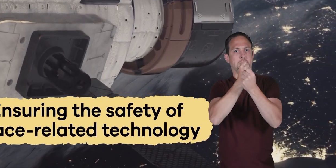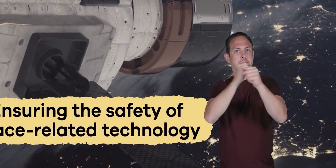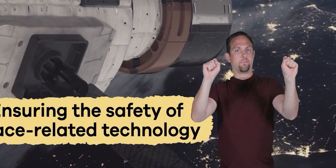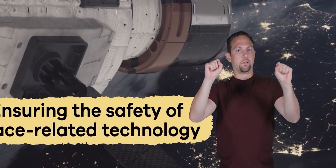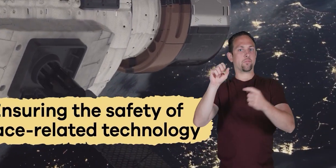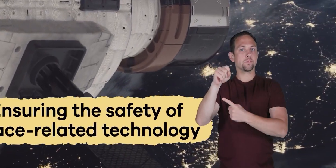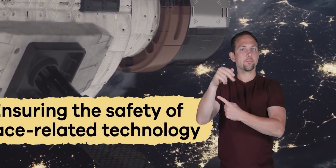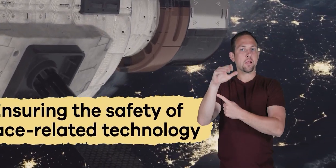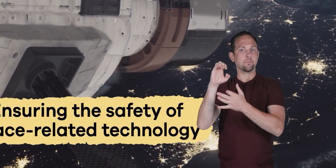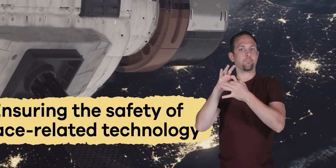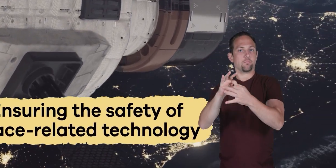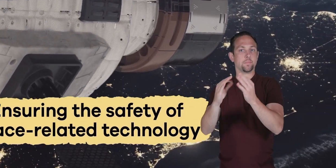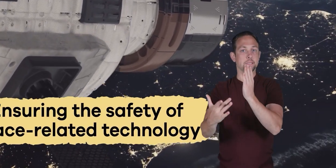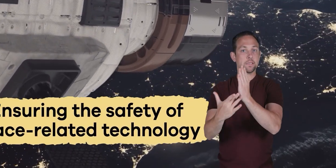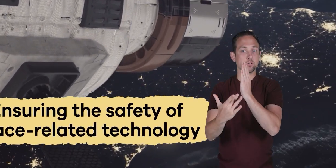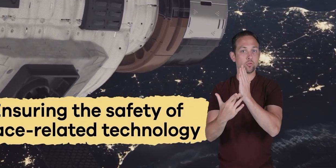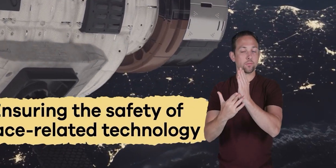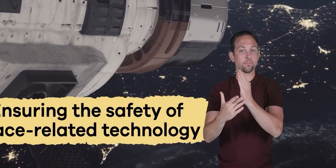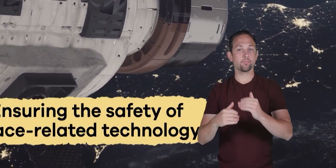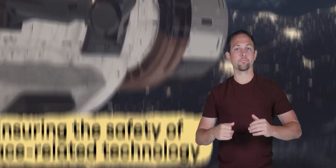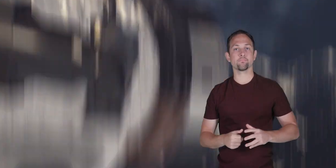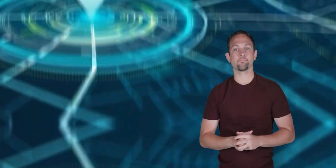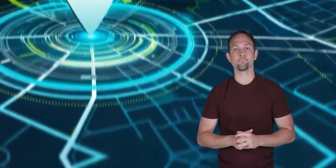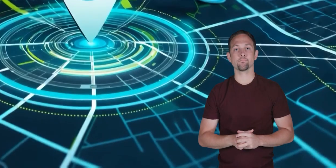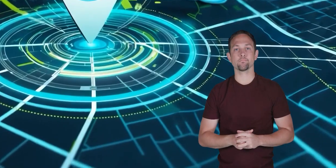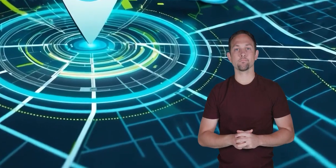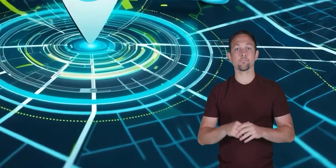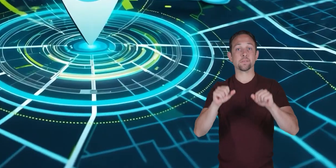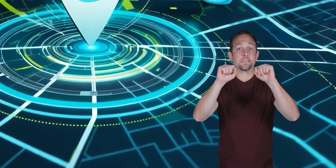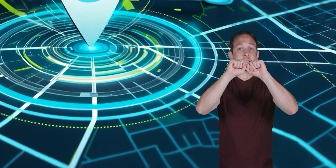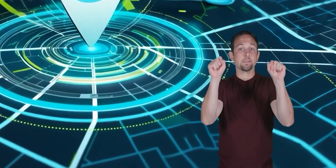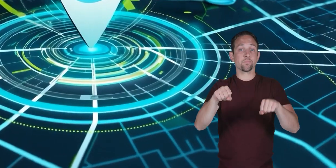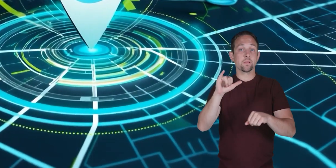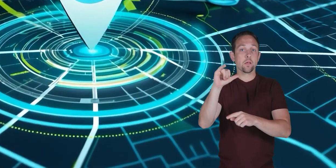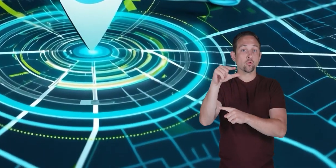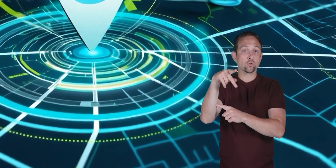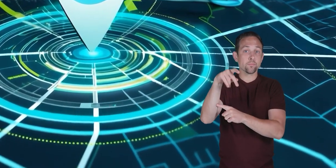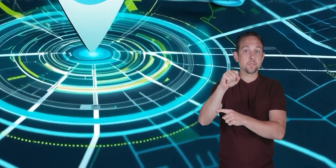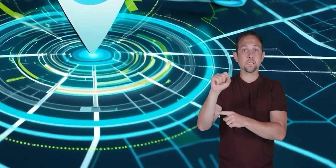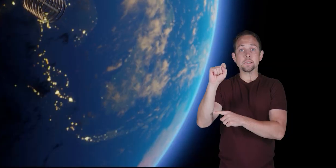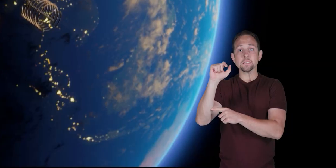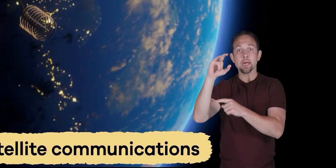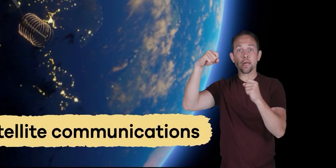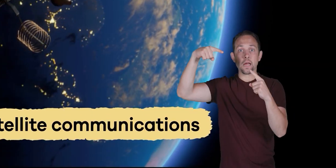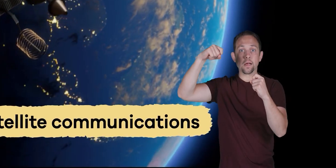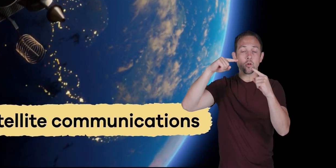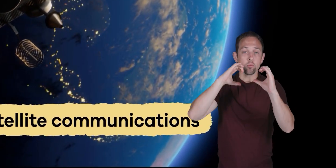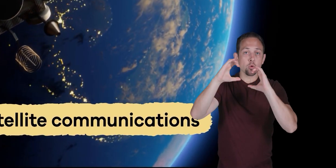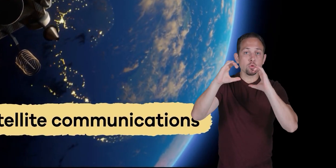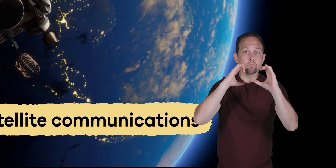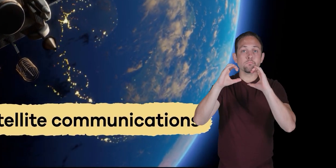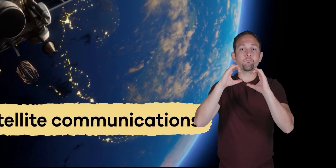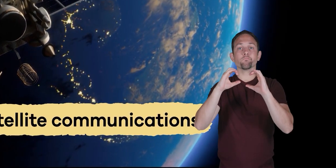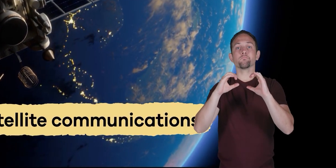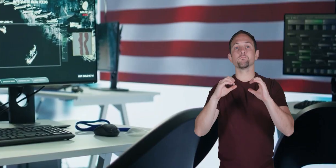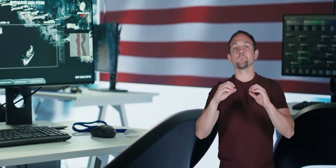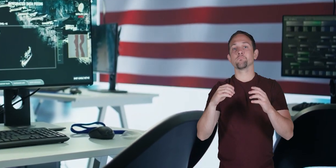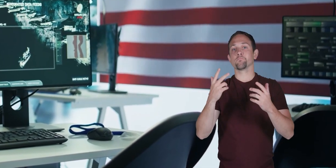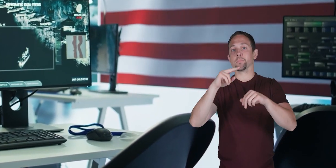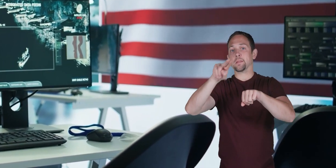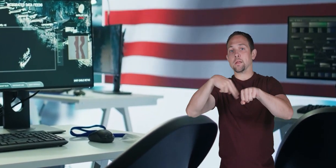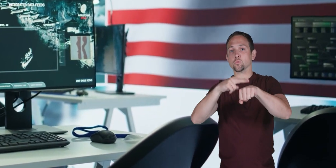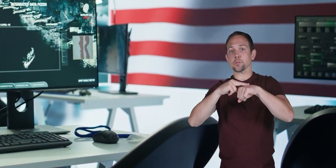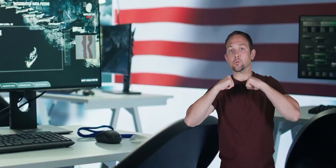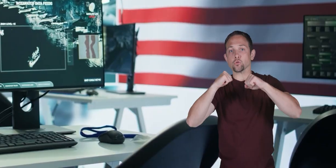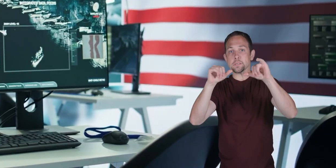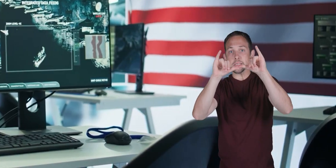ensure the safety of space related technology systems like GPS satellite communications and